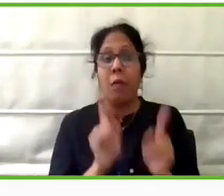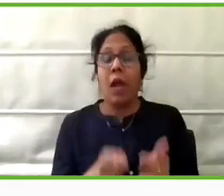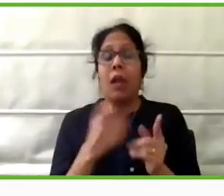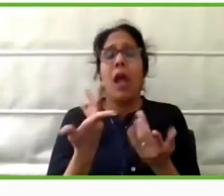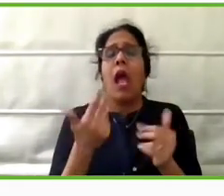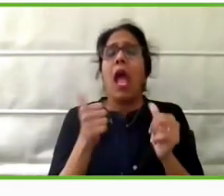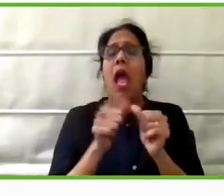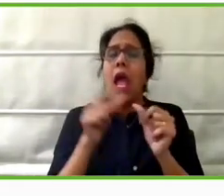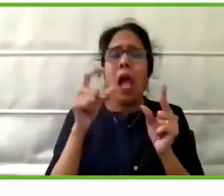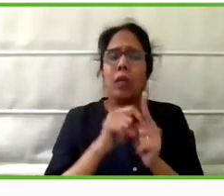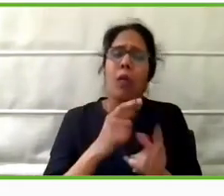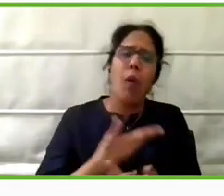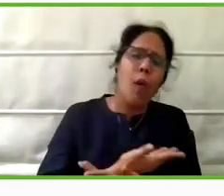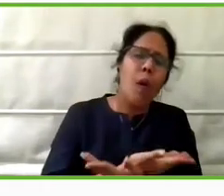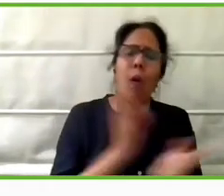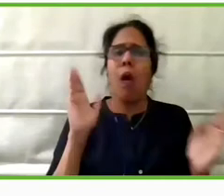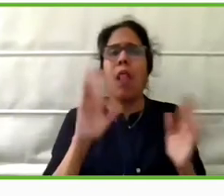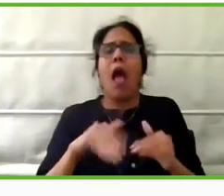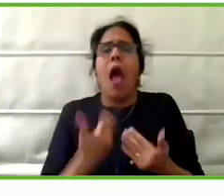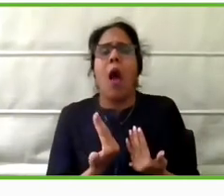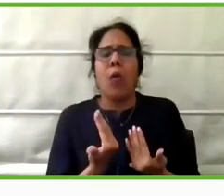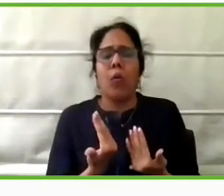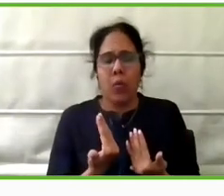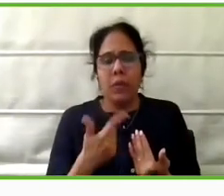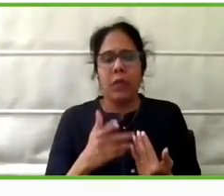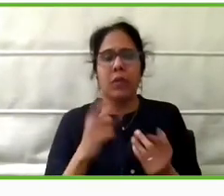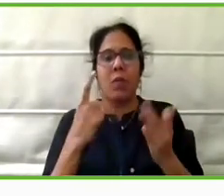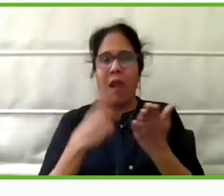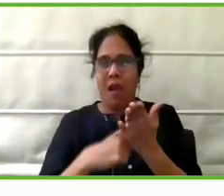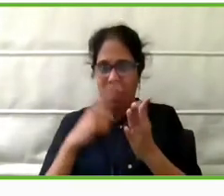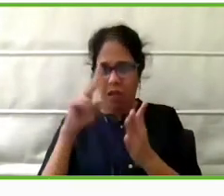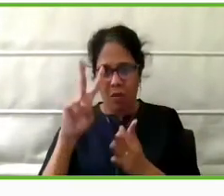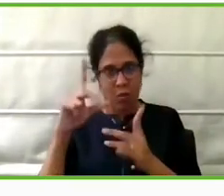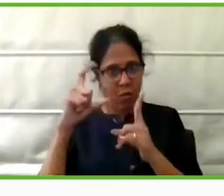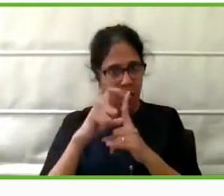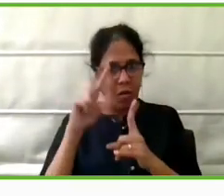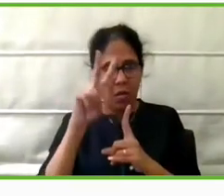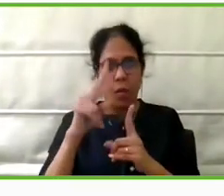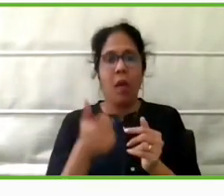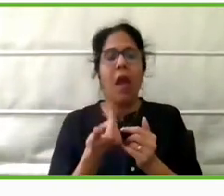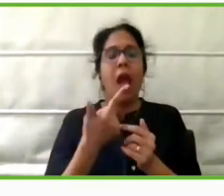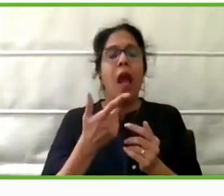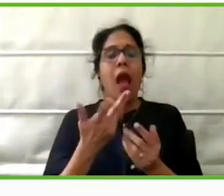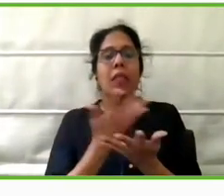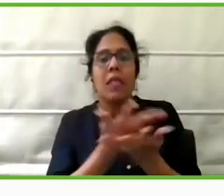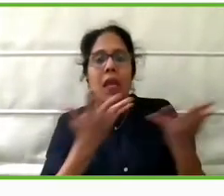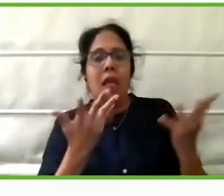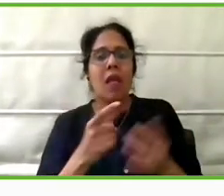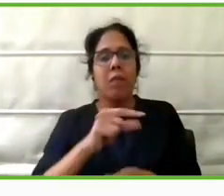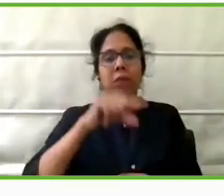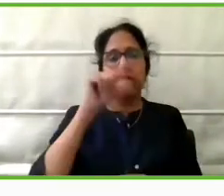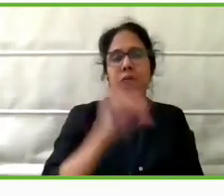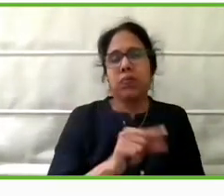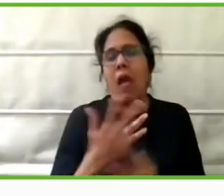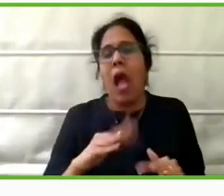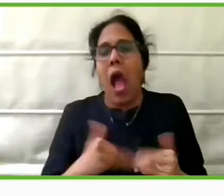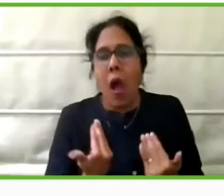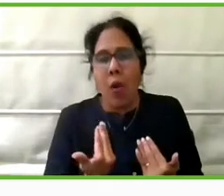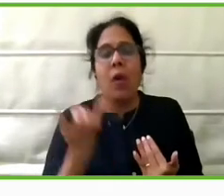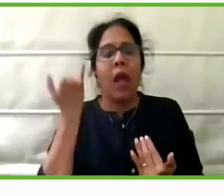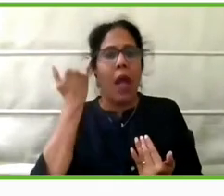To address affordability at R2D2, we use what is known as the grid collaboration model.